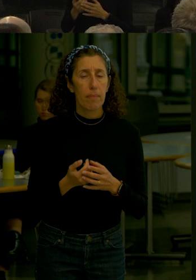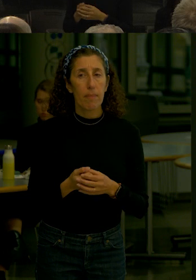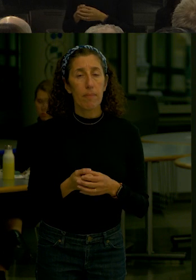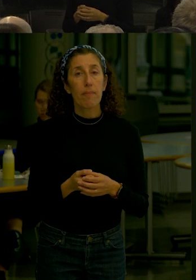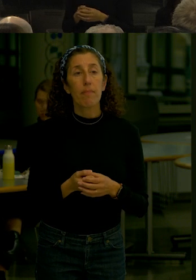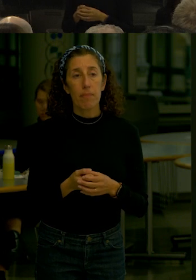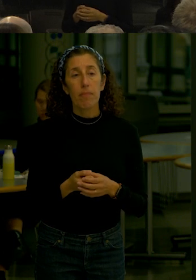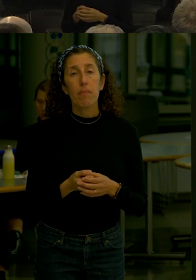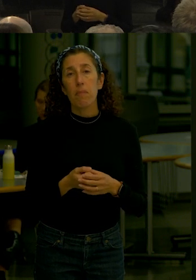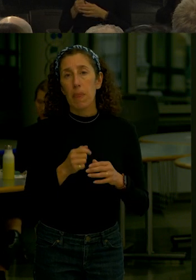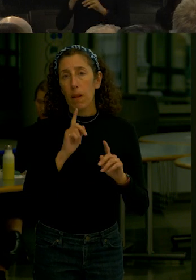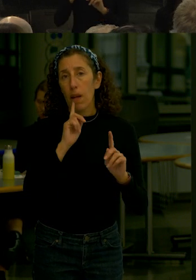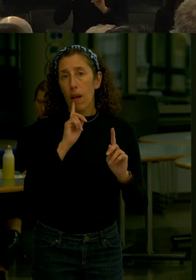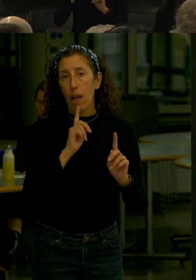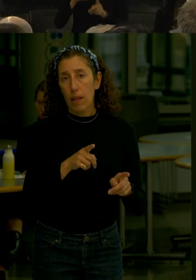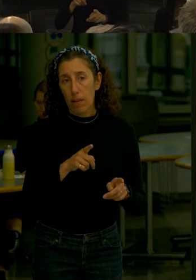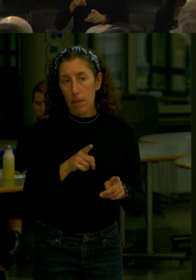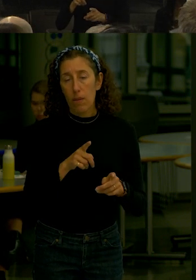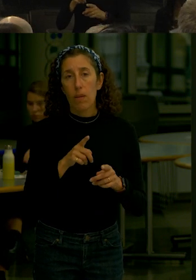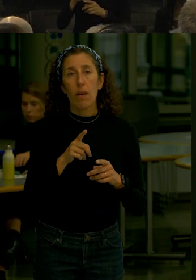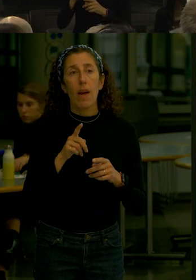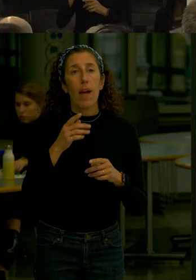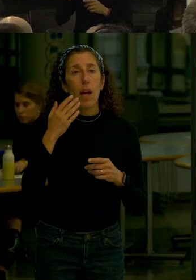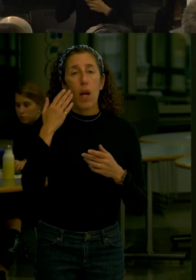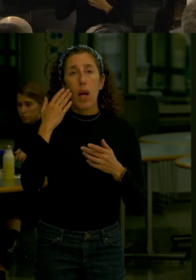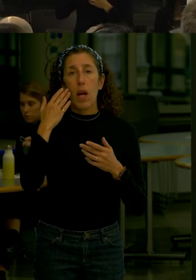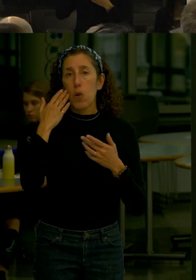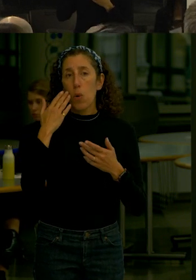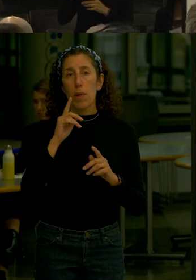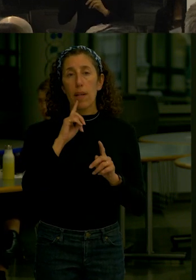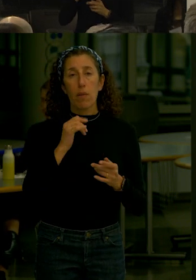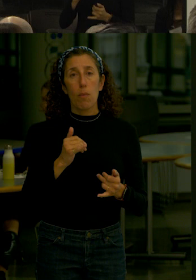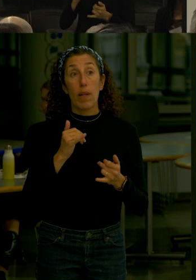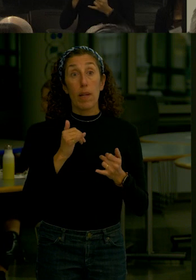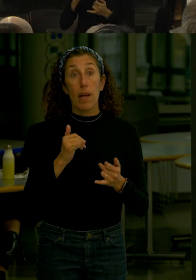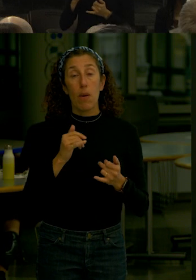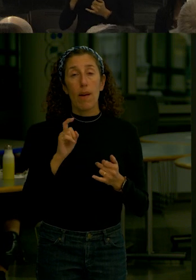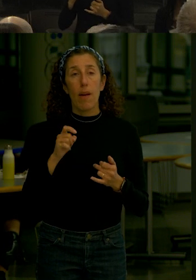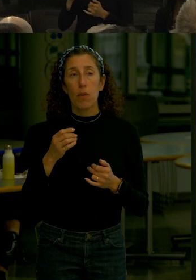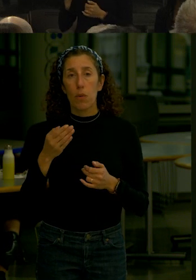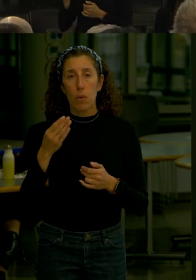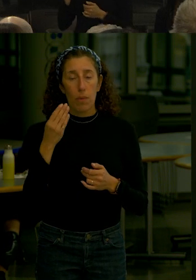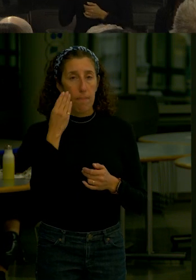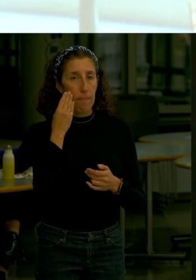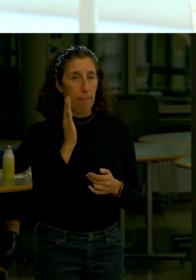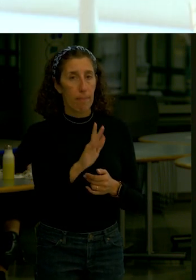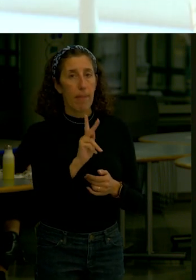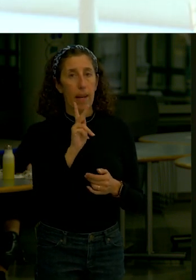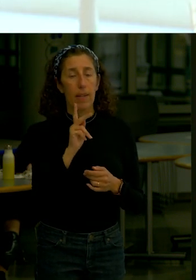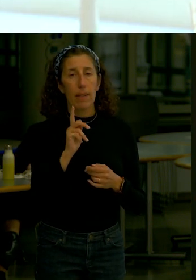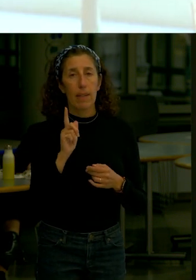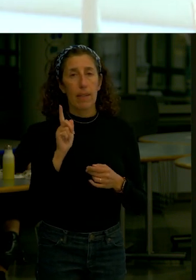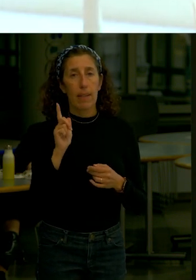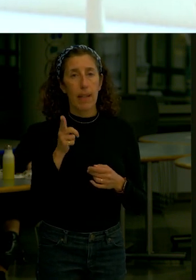Again that's a detailed question Tammy we'd have to get back to you on that I mean I understand what you're asking But you know like I had explained The